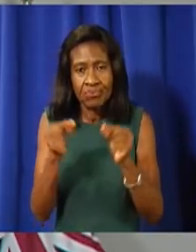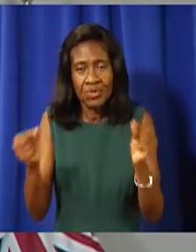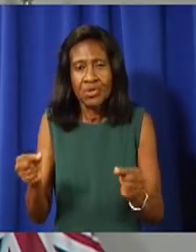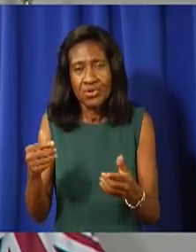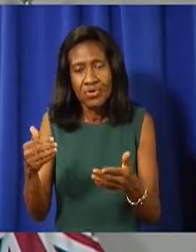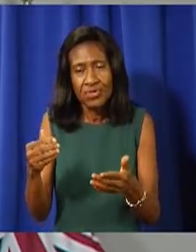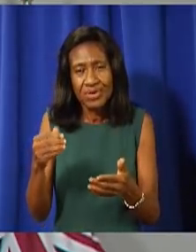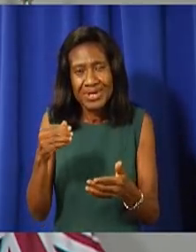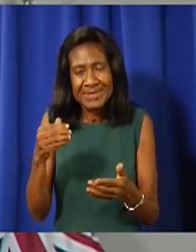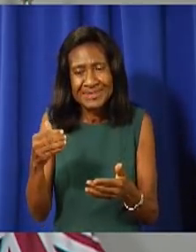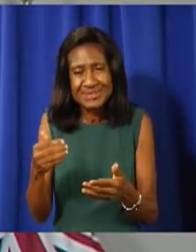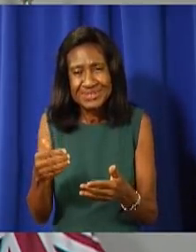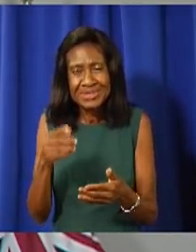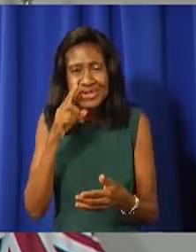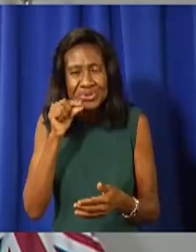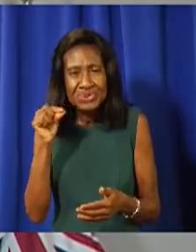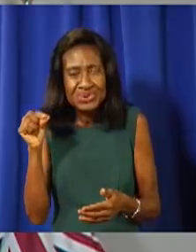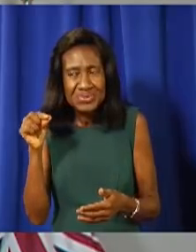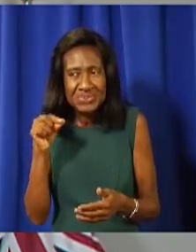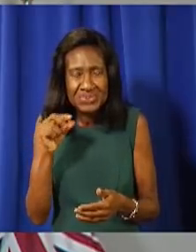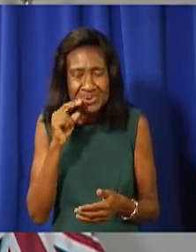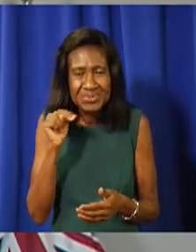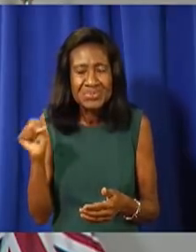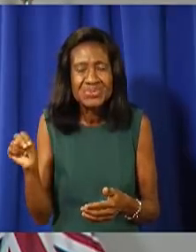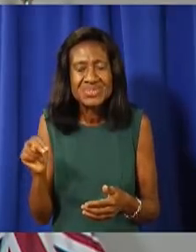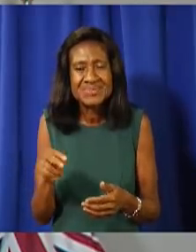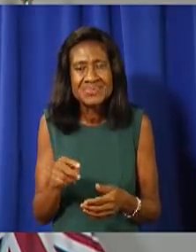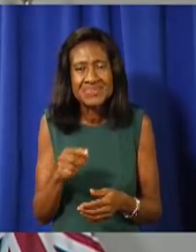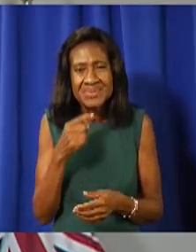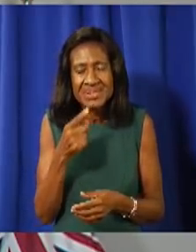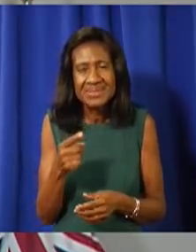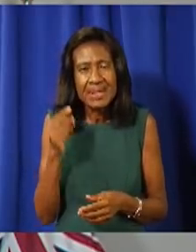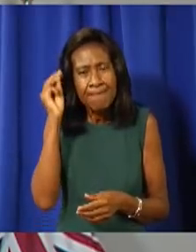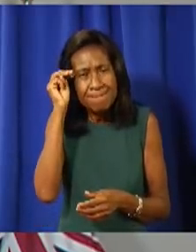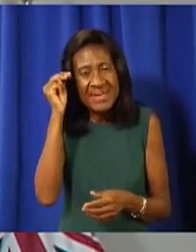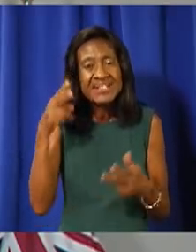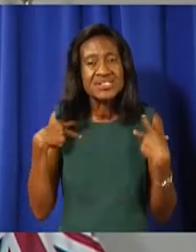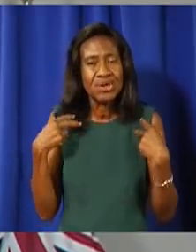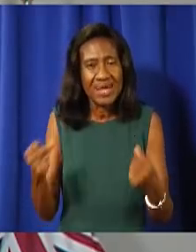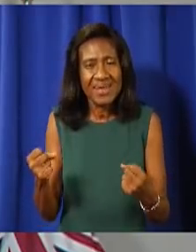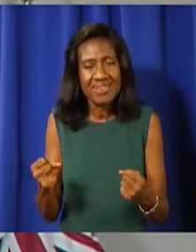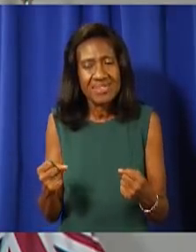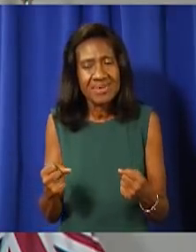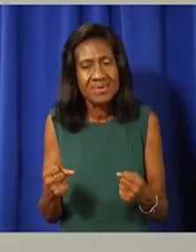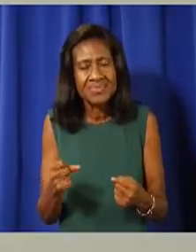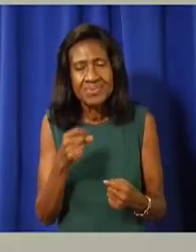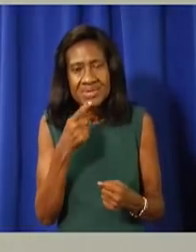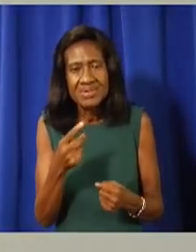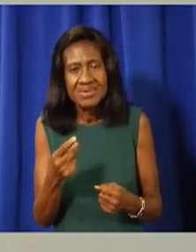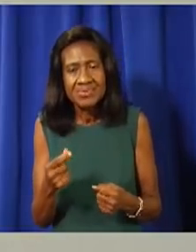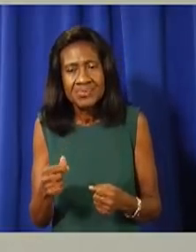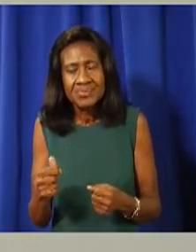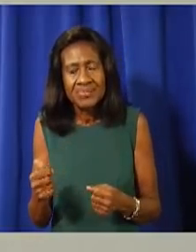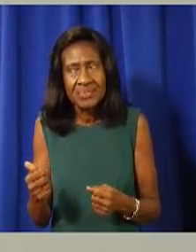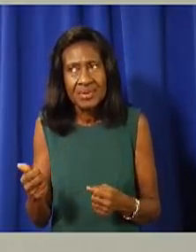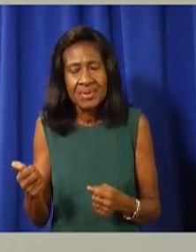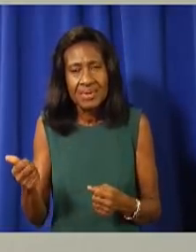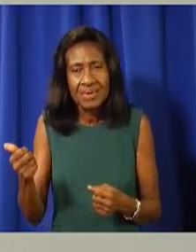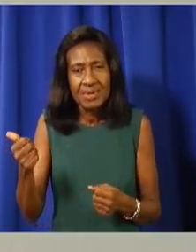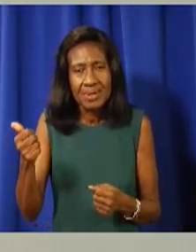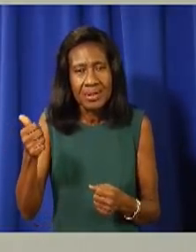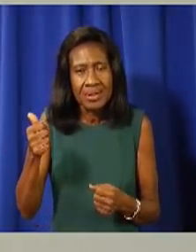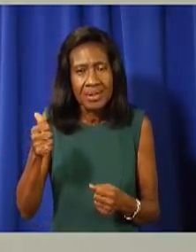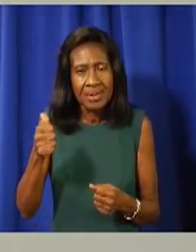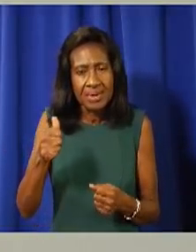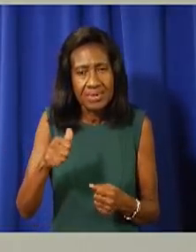to ease. Again, it's all about mental health and wellness. The, um, there's another round of approval for assistance through the health